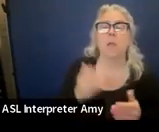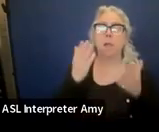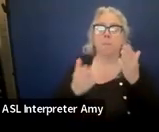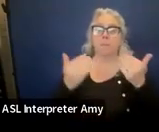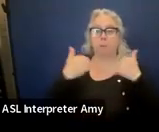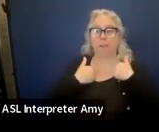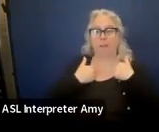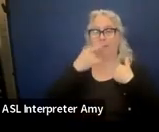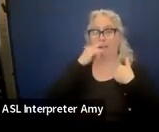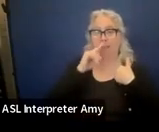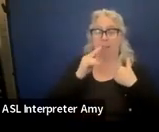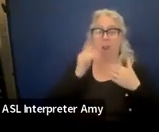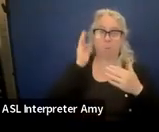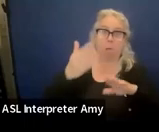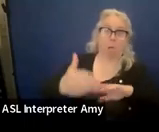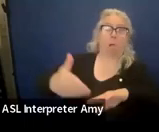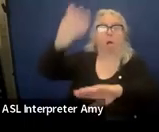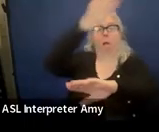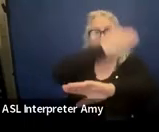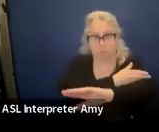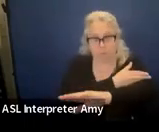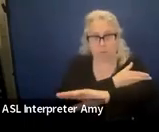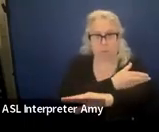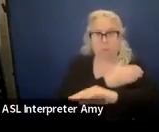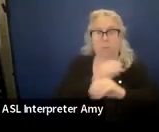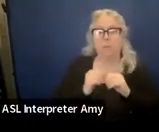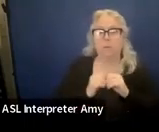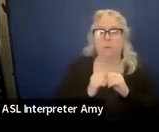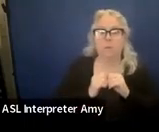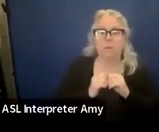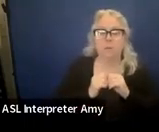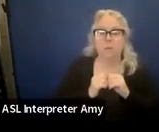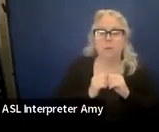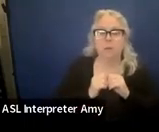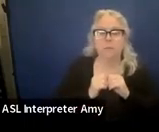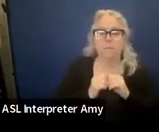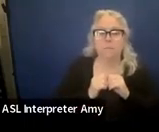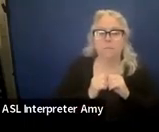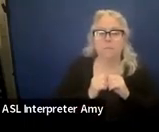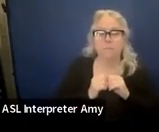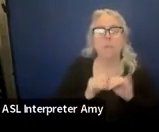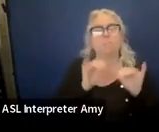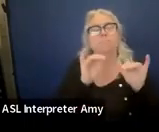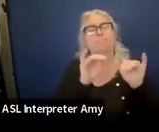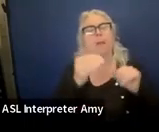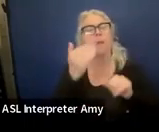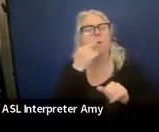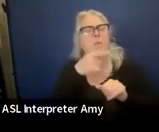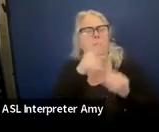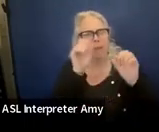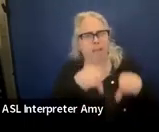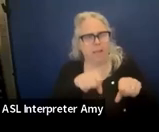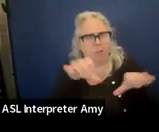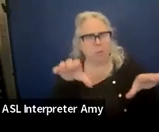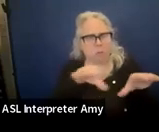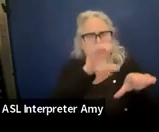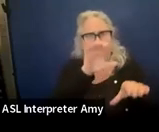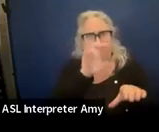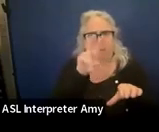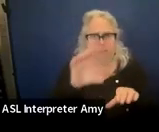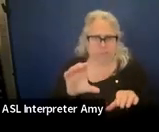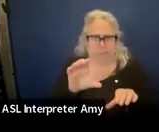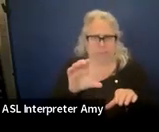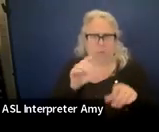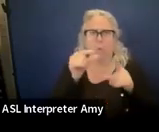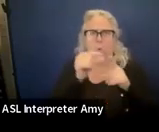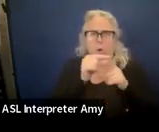we know is going to make a lot of progress. So if I say, okay, I know they can do CVC words right now at 62%,